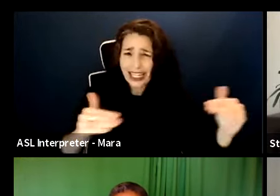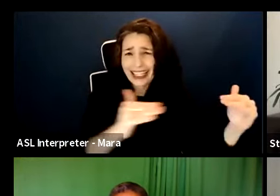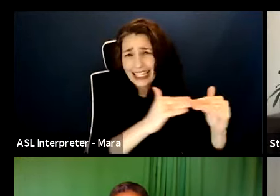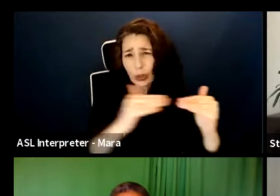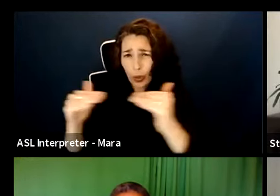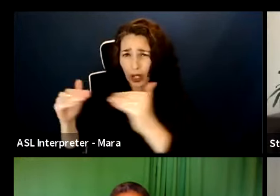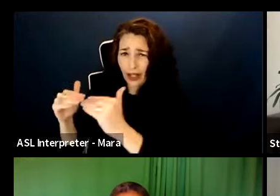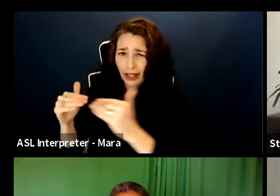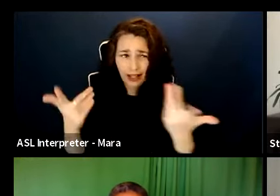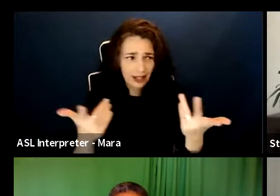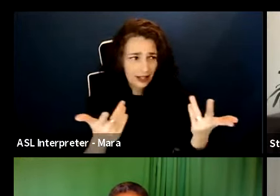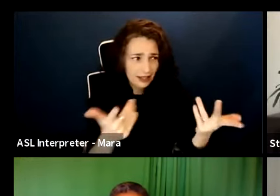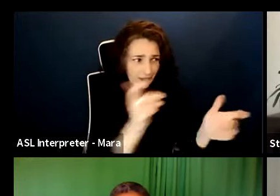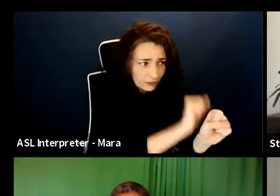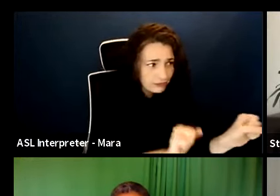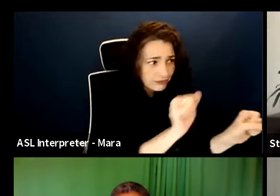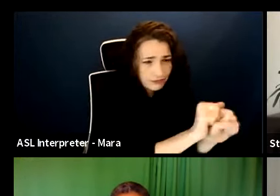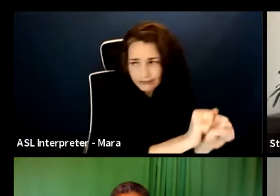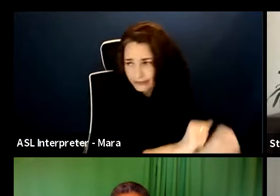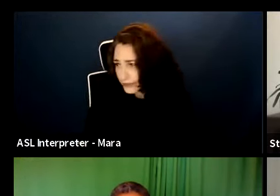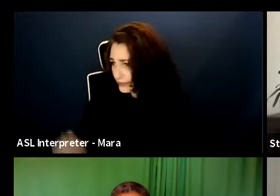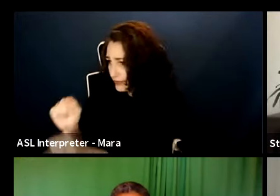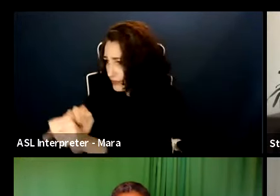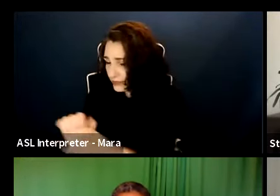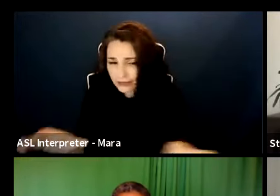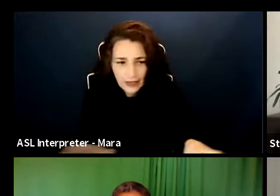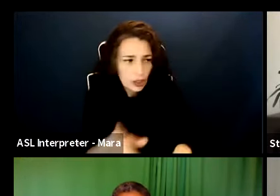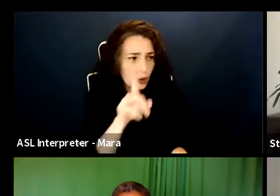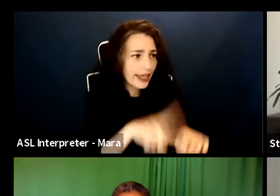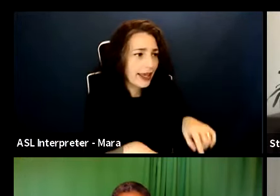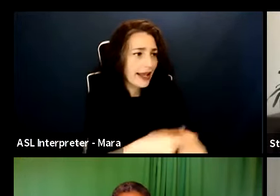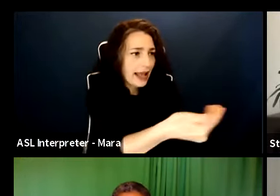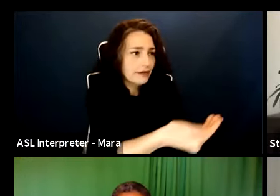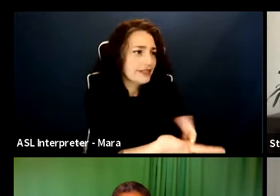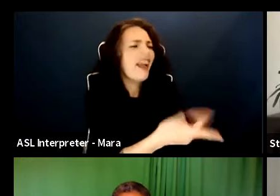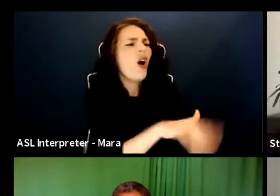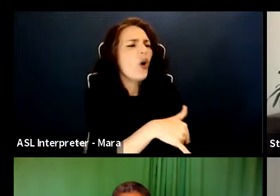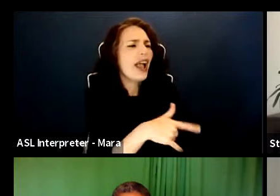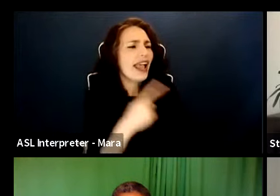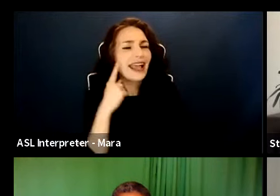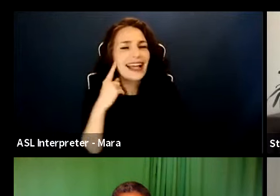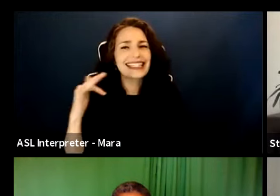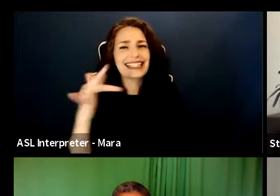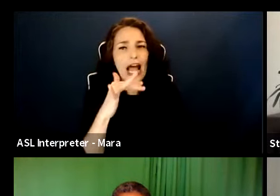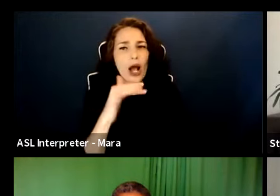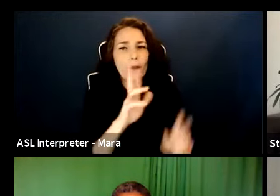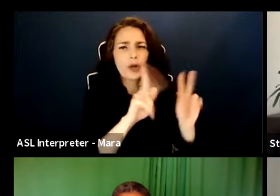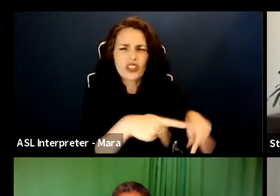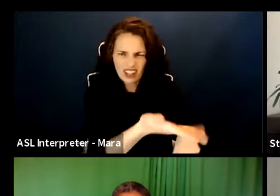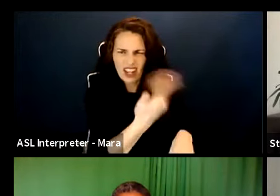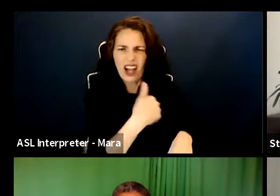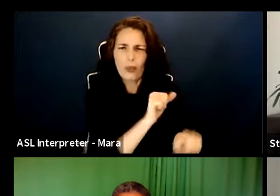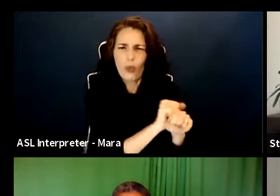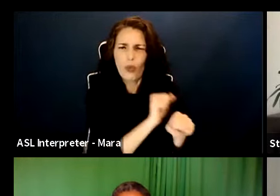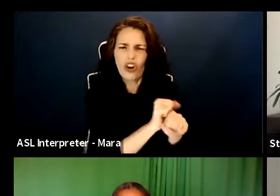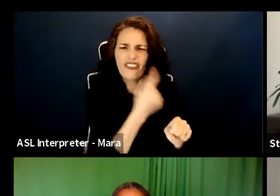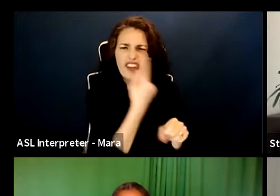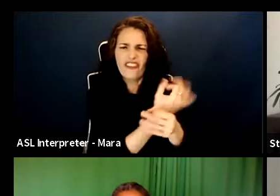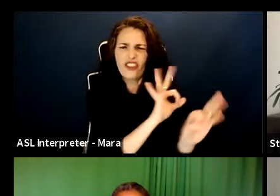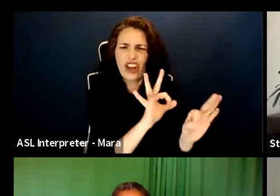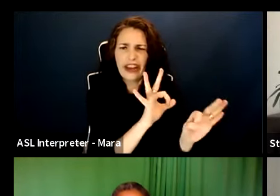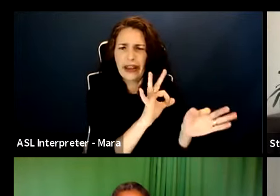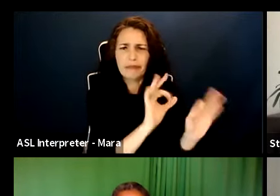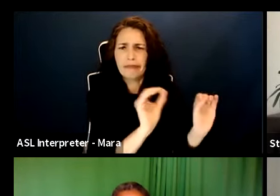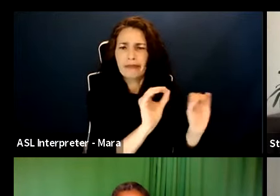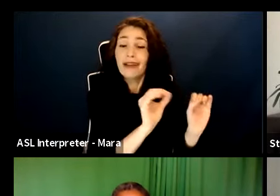you can't get a sound person to, to work for you for free. They're coming with their kit. I mean, actors, the performers put in their work that, you know,